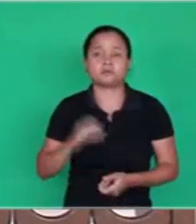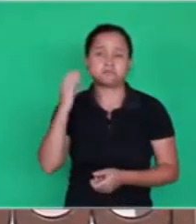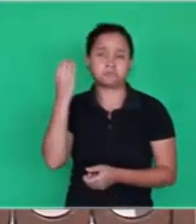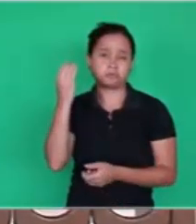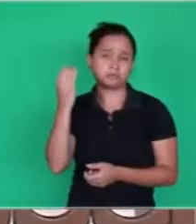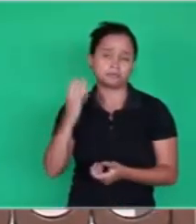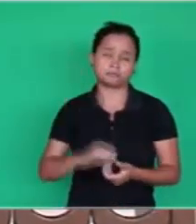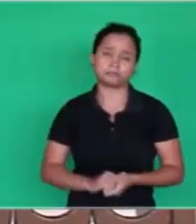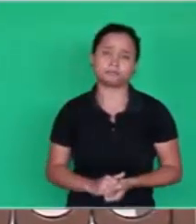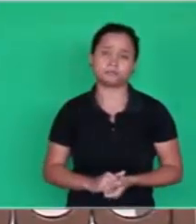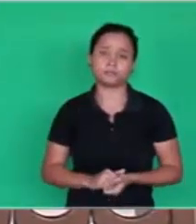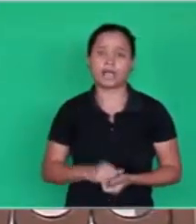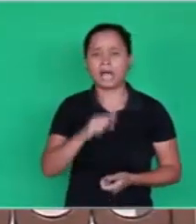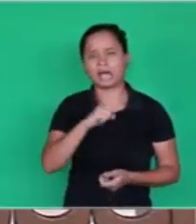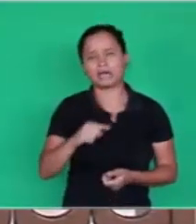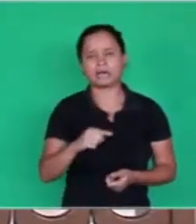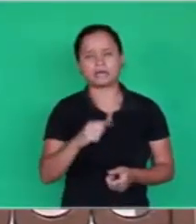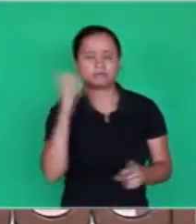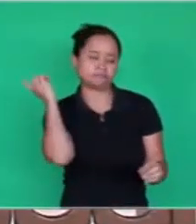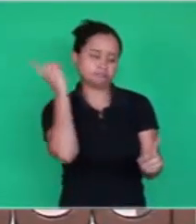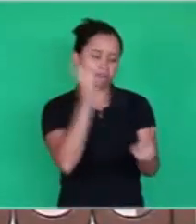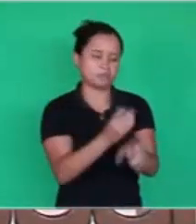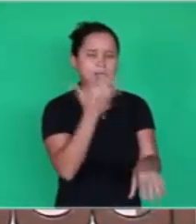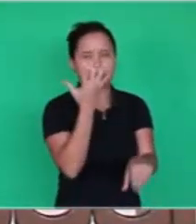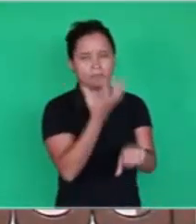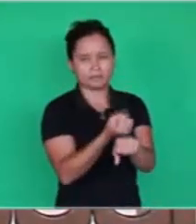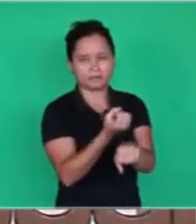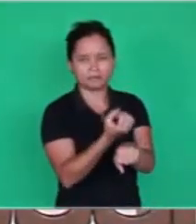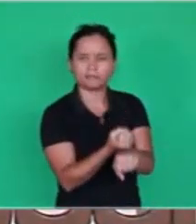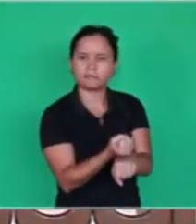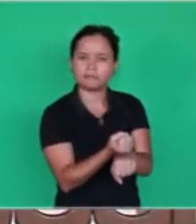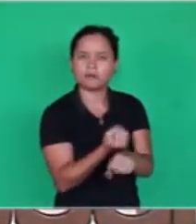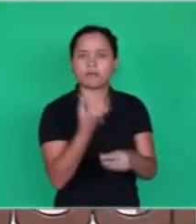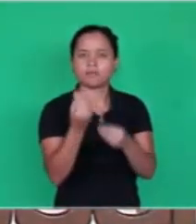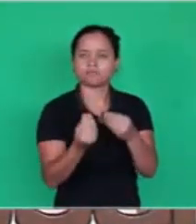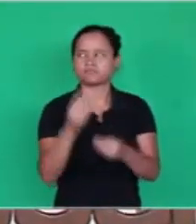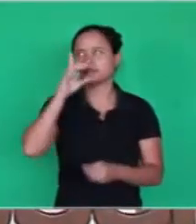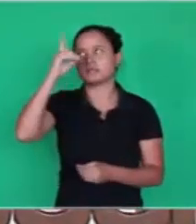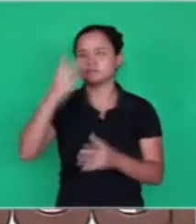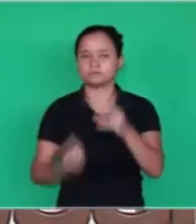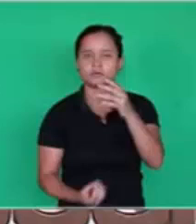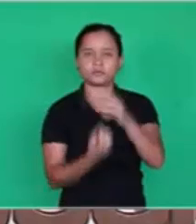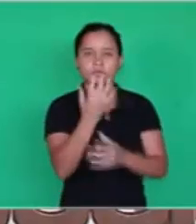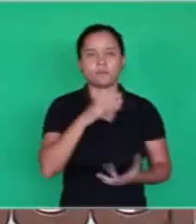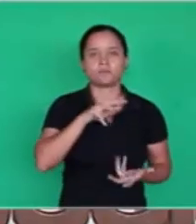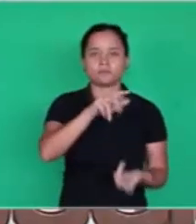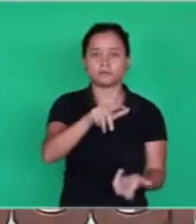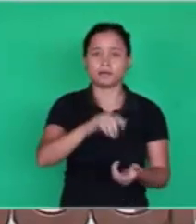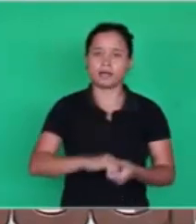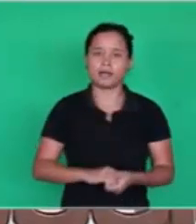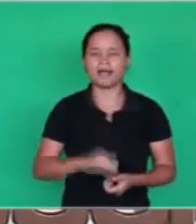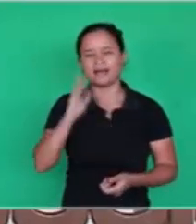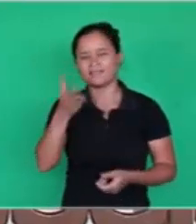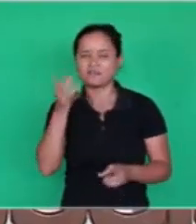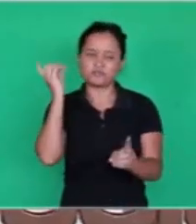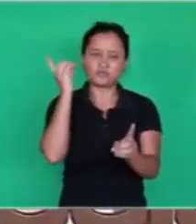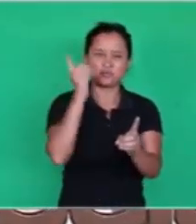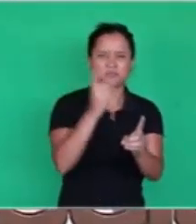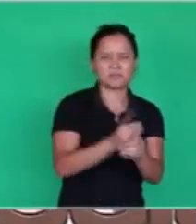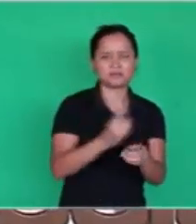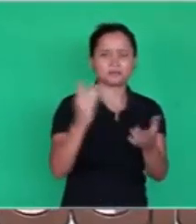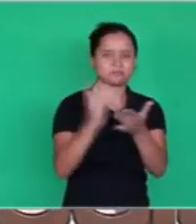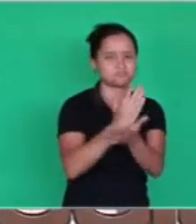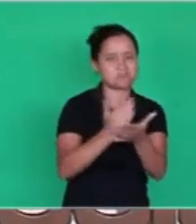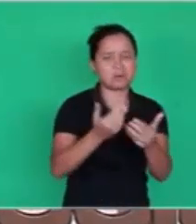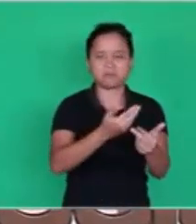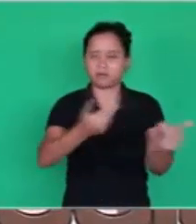the matter which God created the world. They have found the particles such